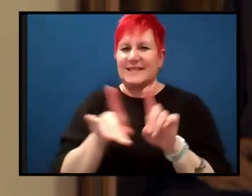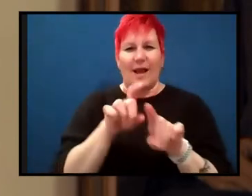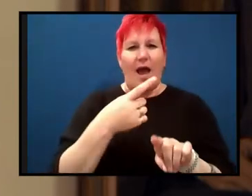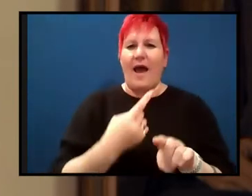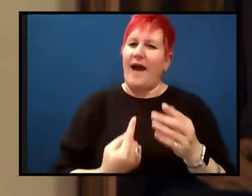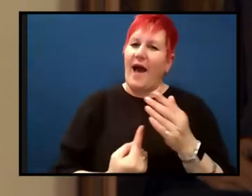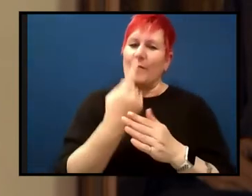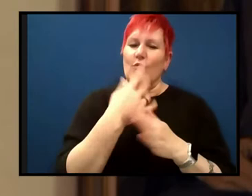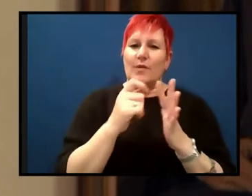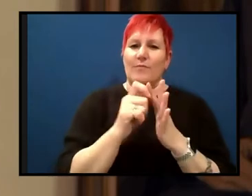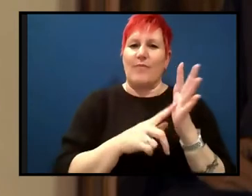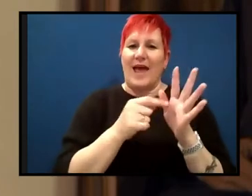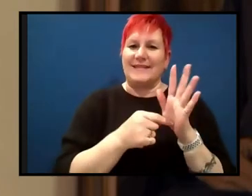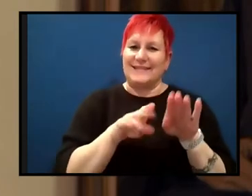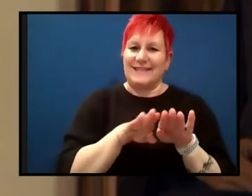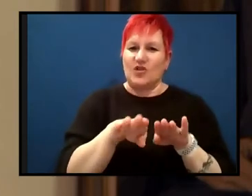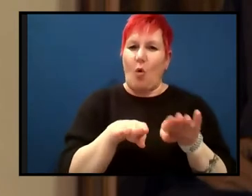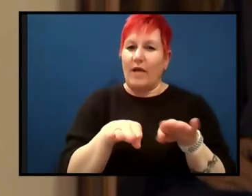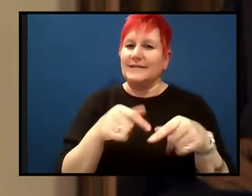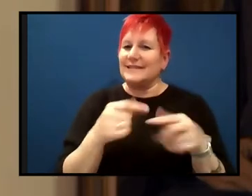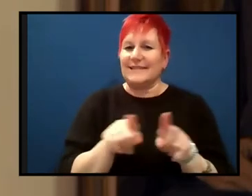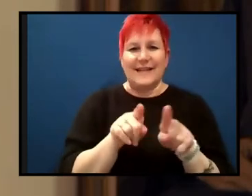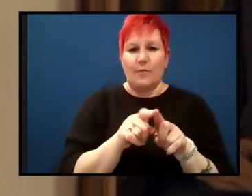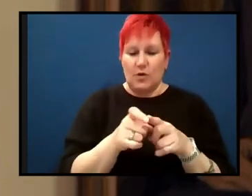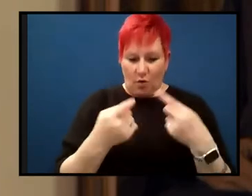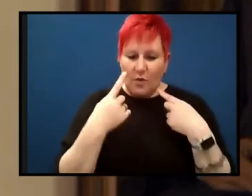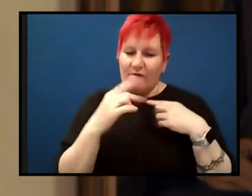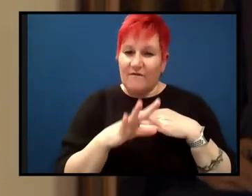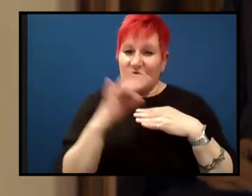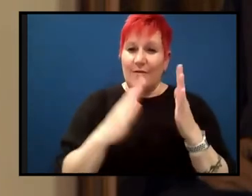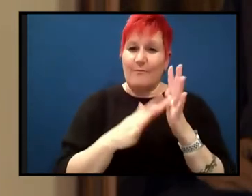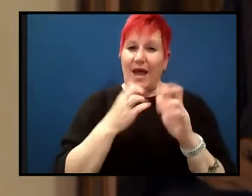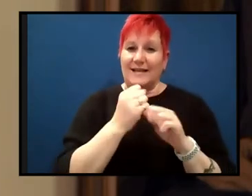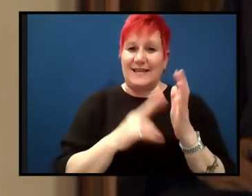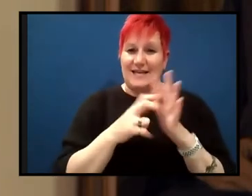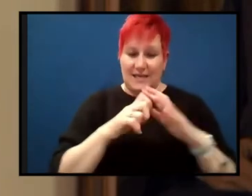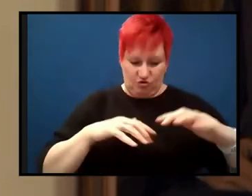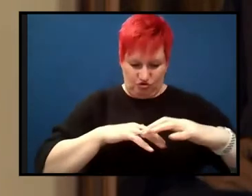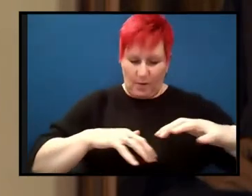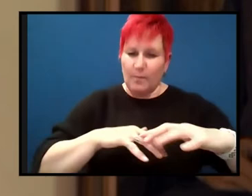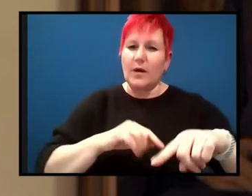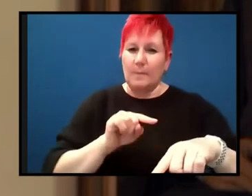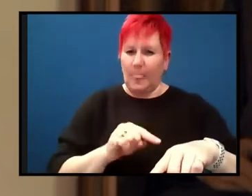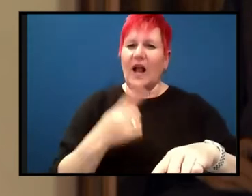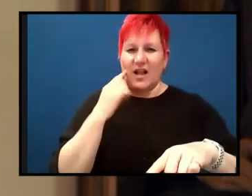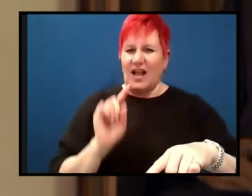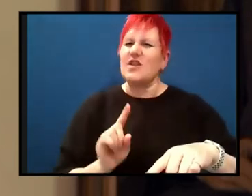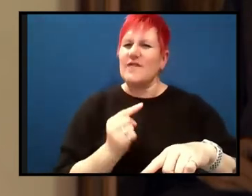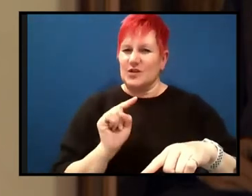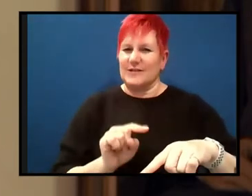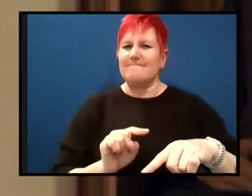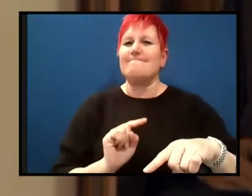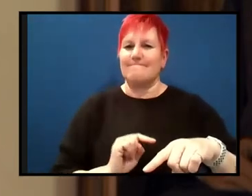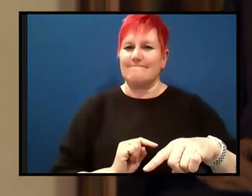the, the discovery of those magnetic strips in the, in the ocean, um, on the ocean floor was the, and sea floor